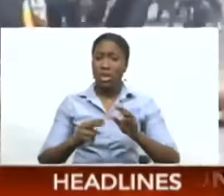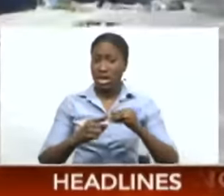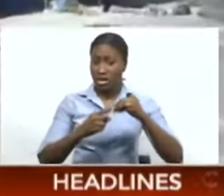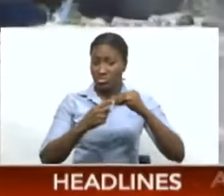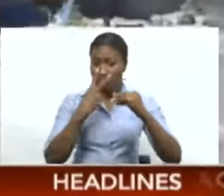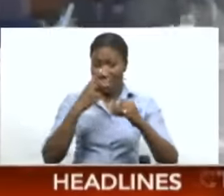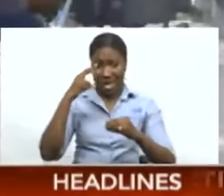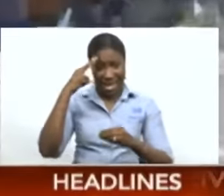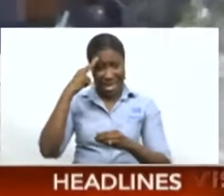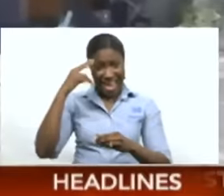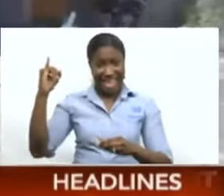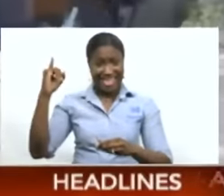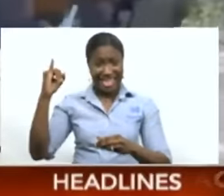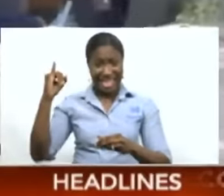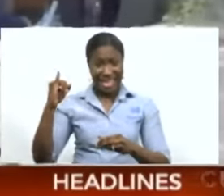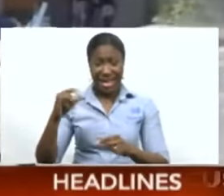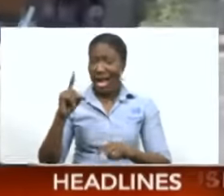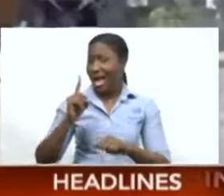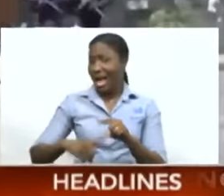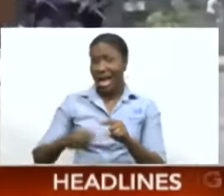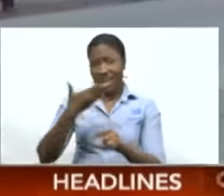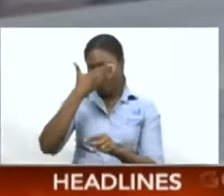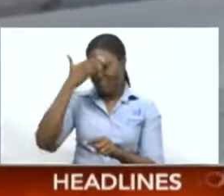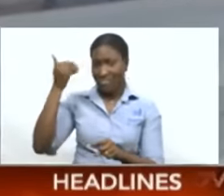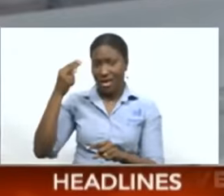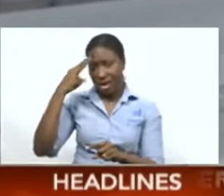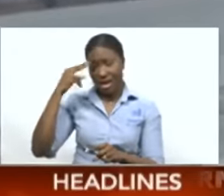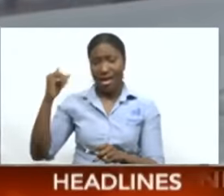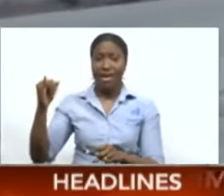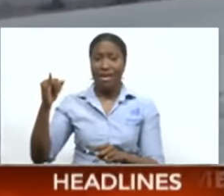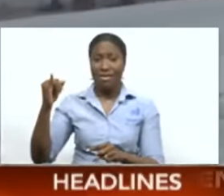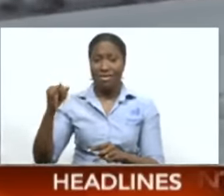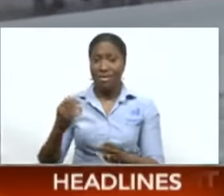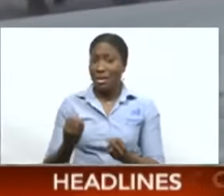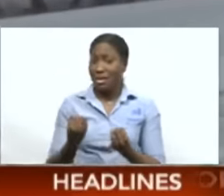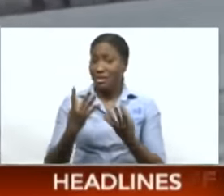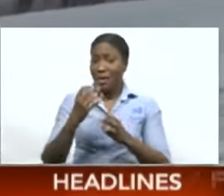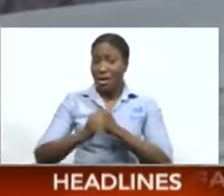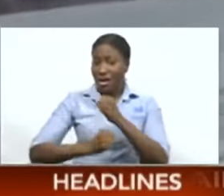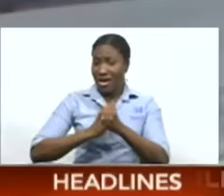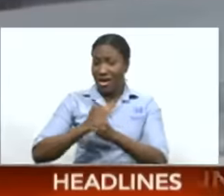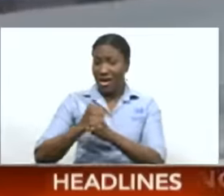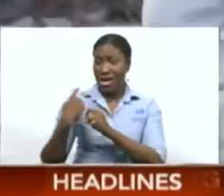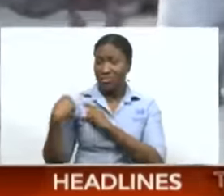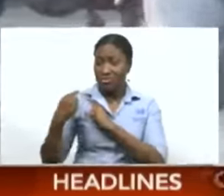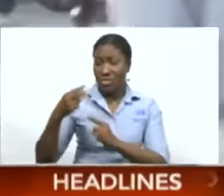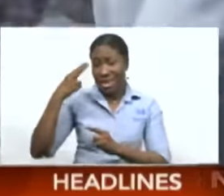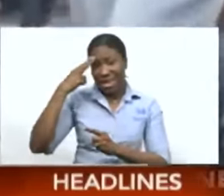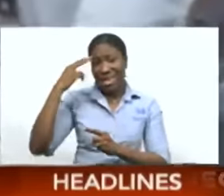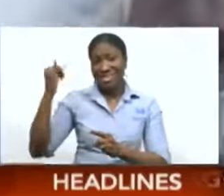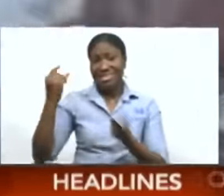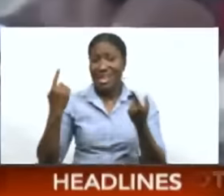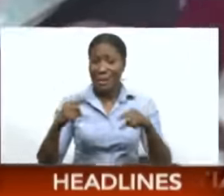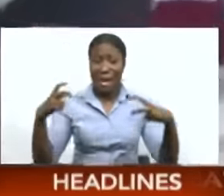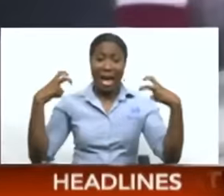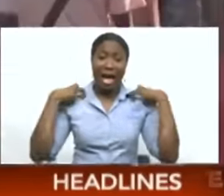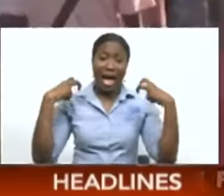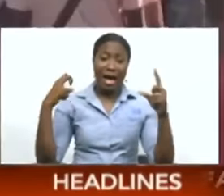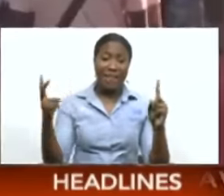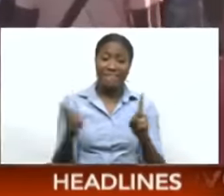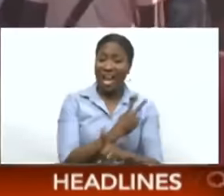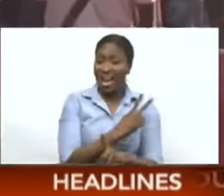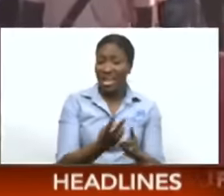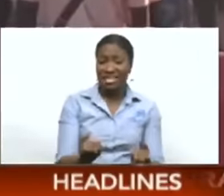cannot be taken off the regional radar. Over the years, Haiti has been paralyzed by gang violence, which has left